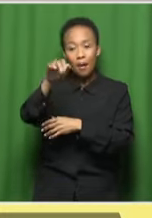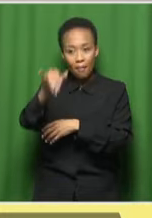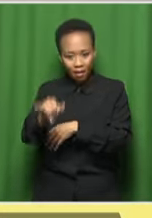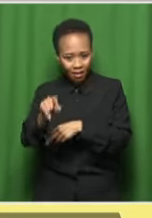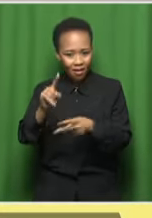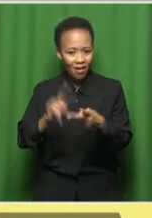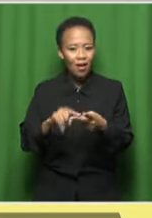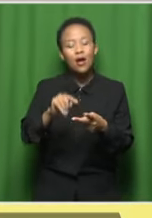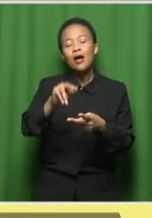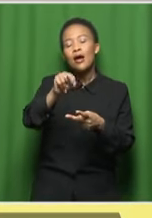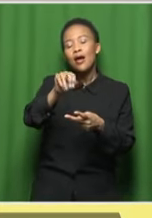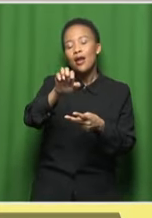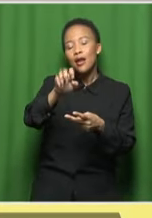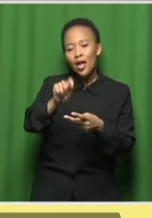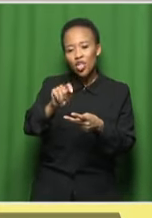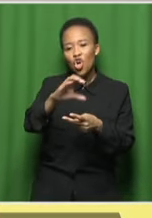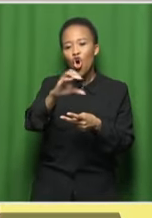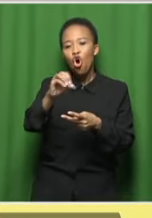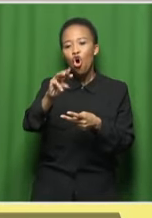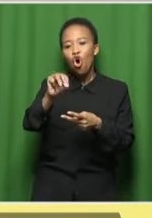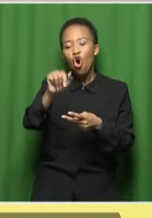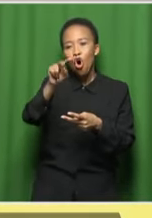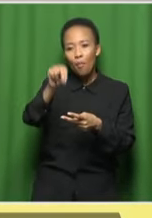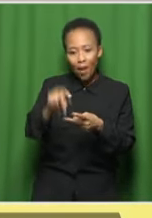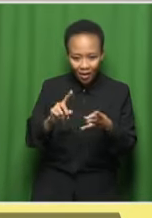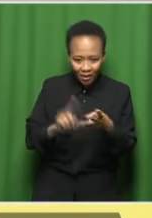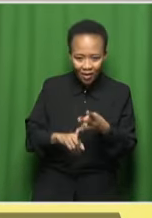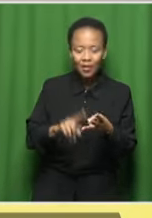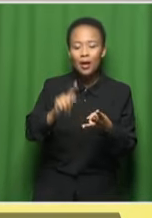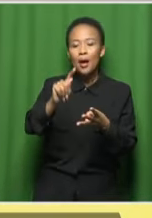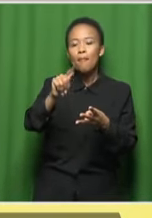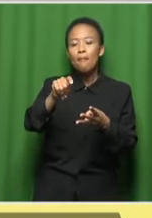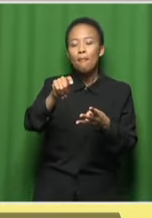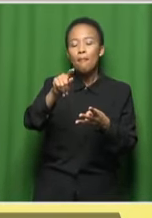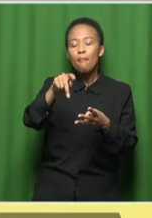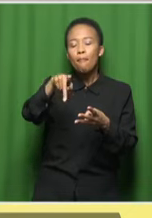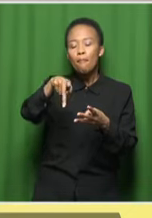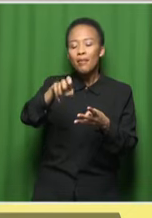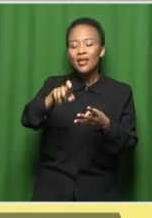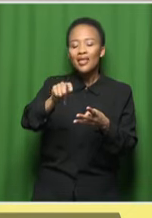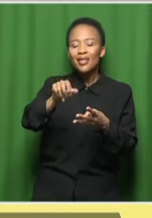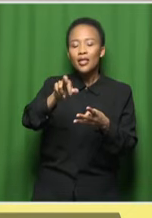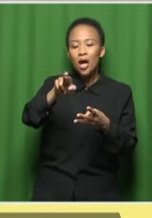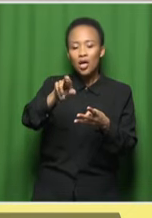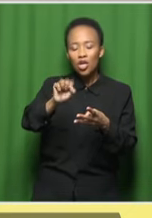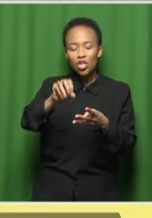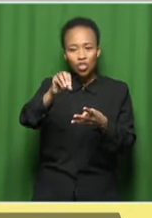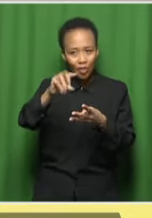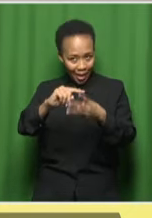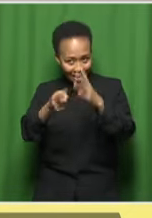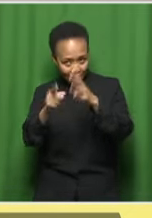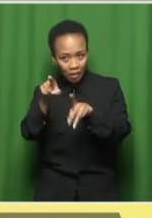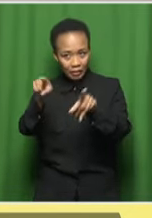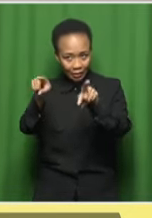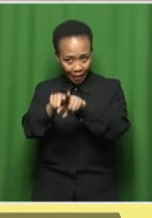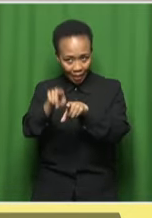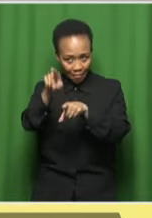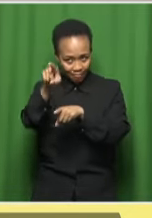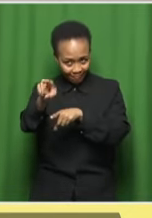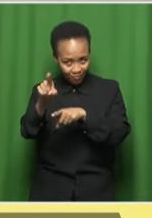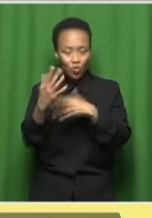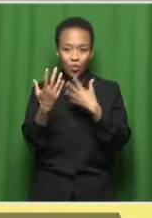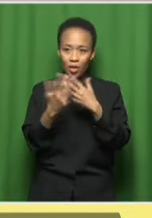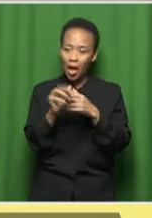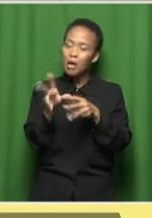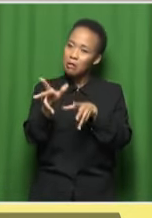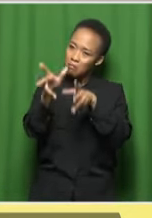Ornette Coleman, you know, your Oscar Peterson, et cetera. So being able to really be intuitive in